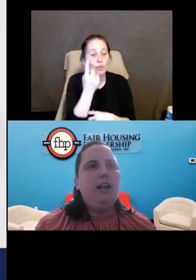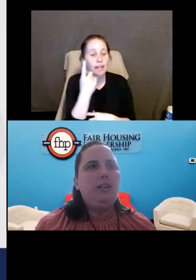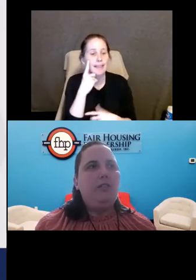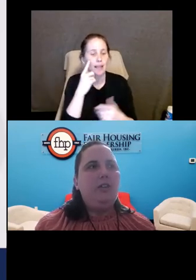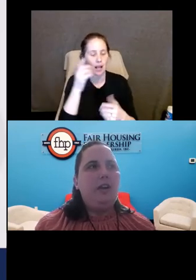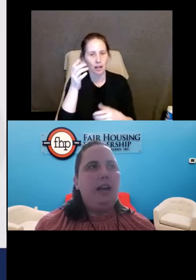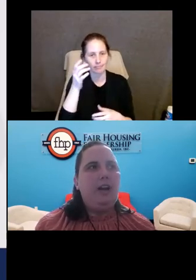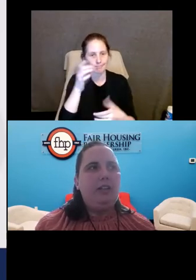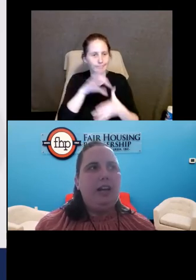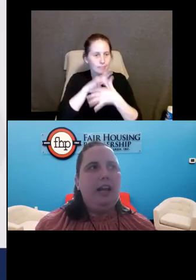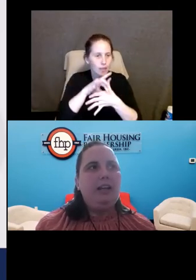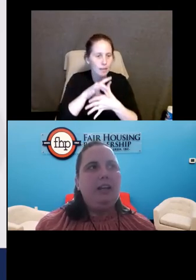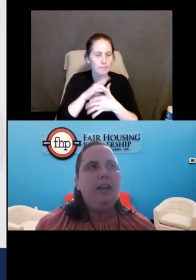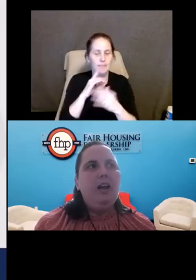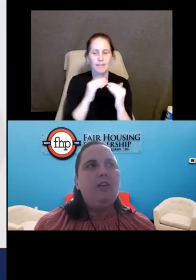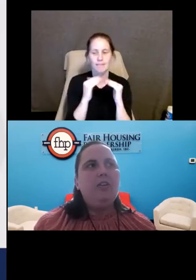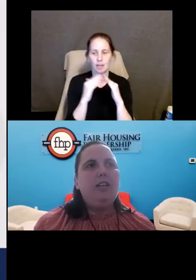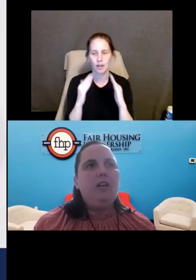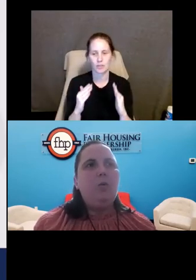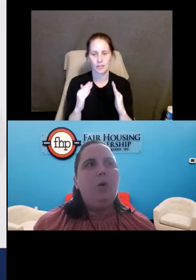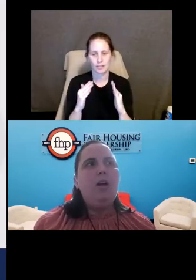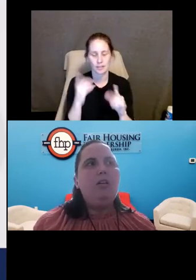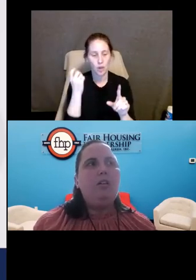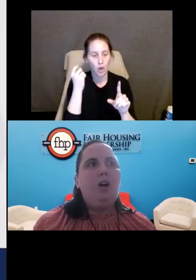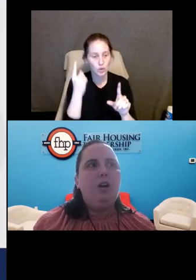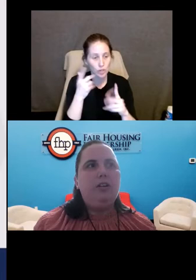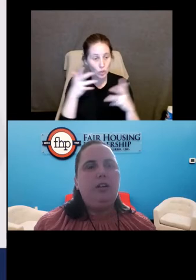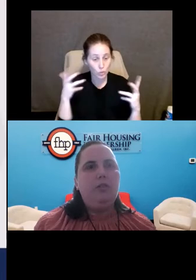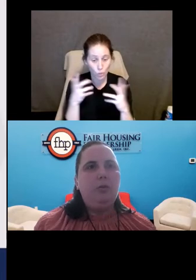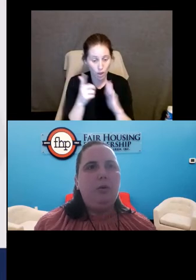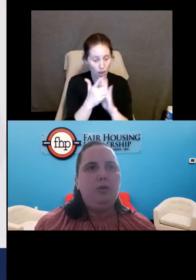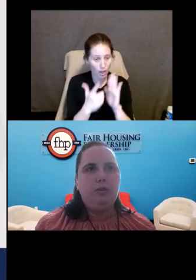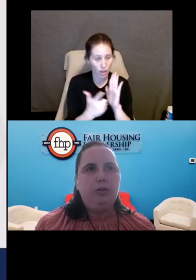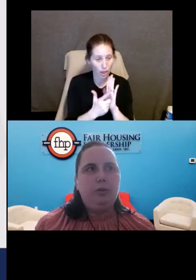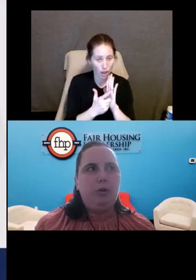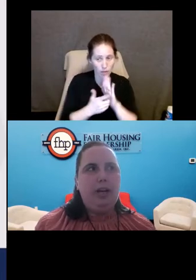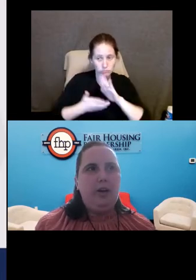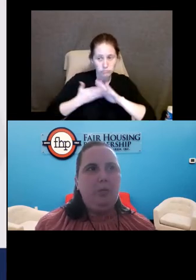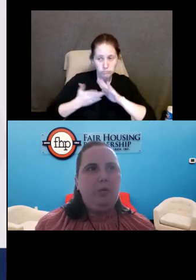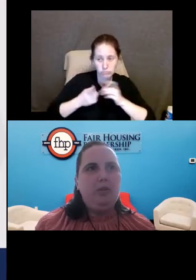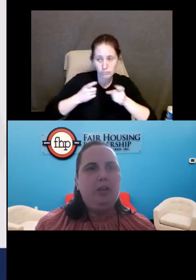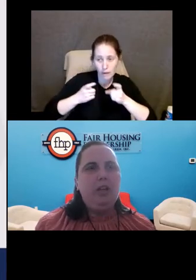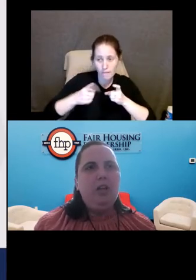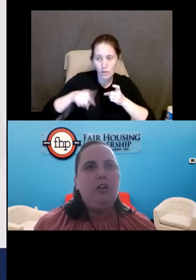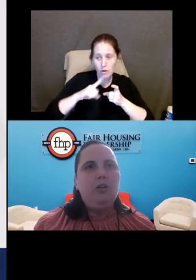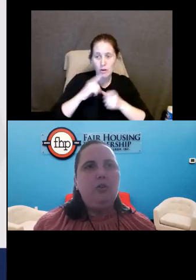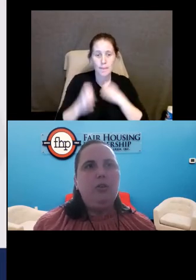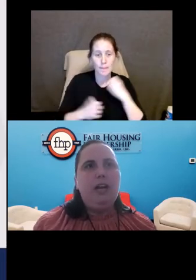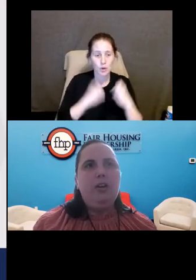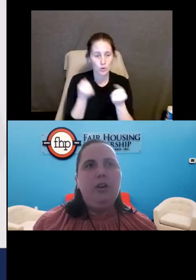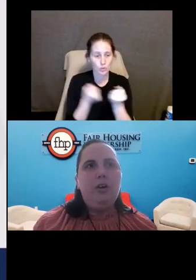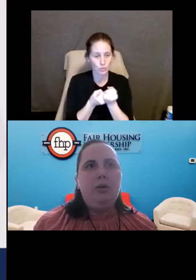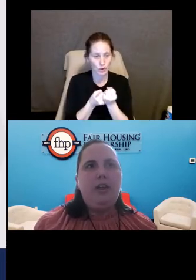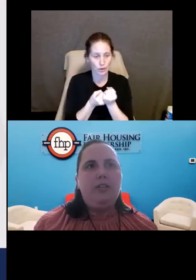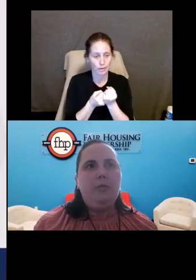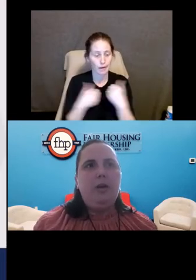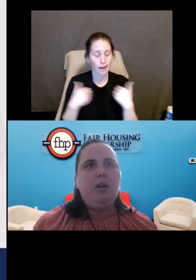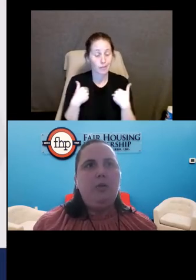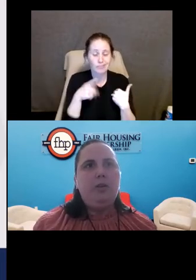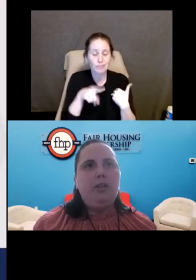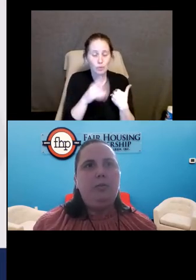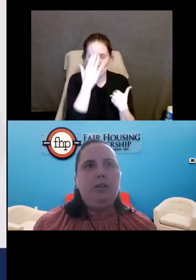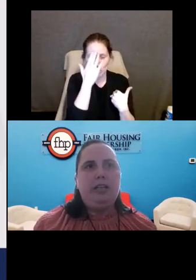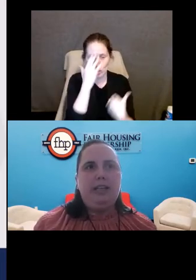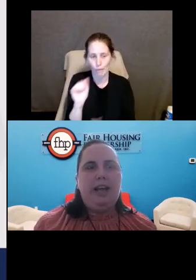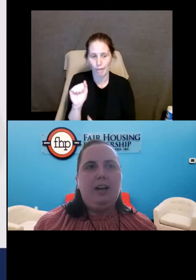context of the Fair Housing Act. Understand what laws govern emotional support animals. So you now know that the